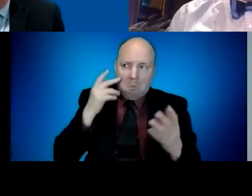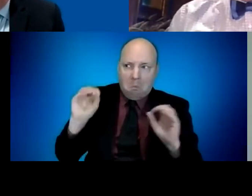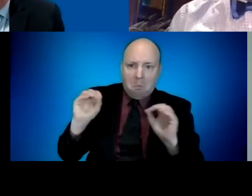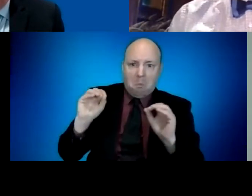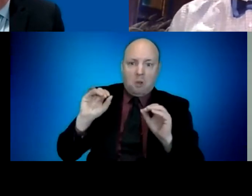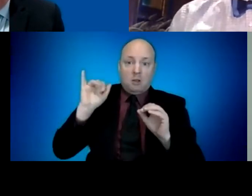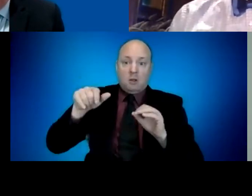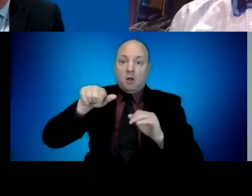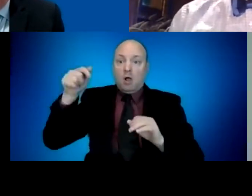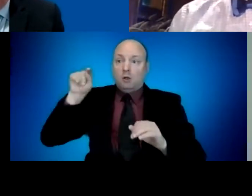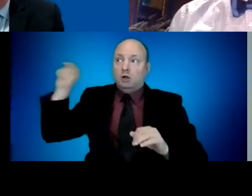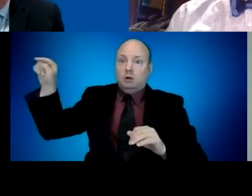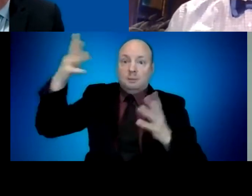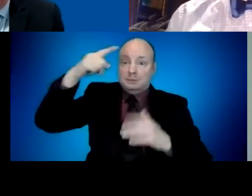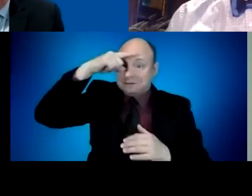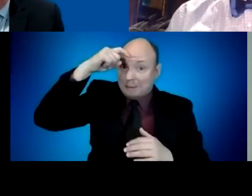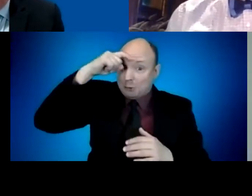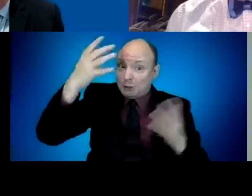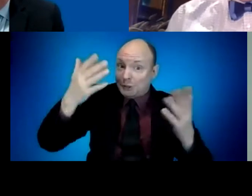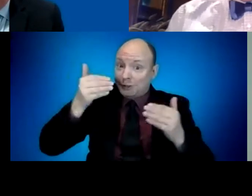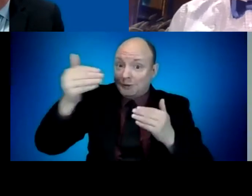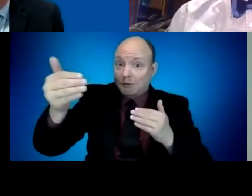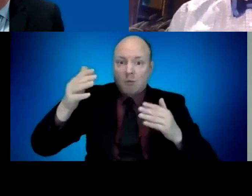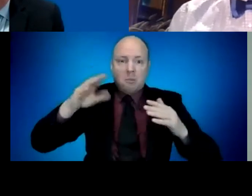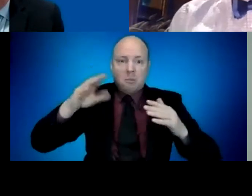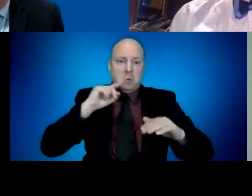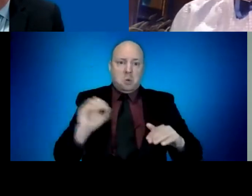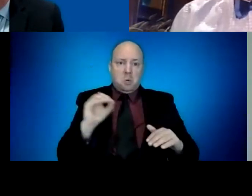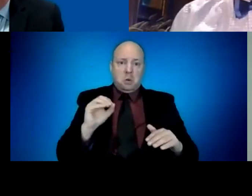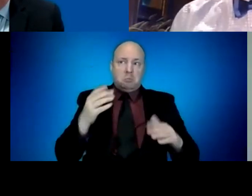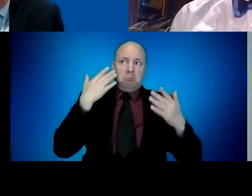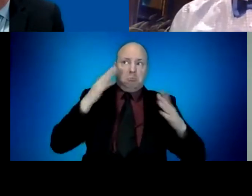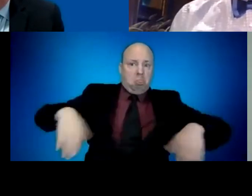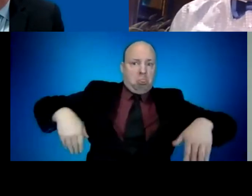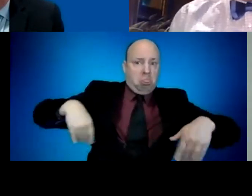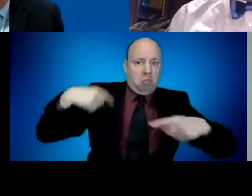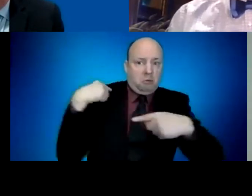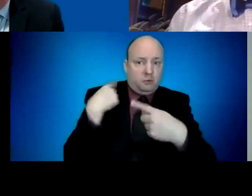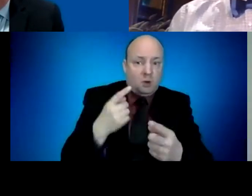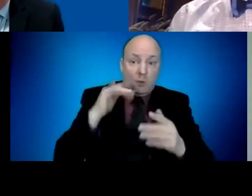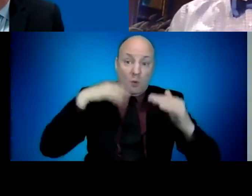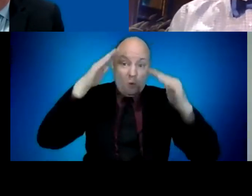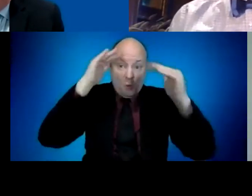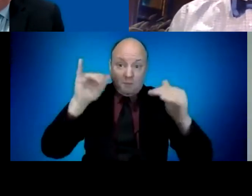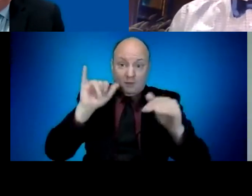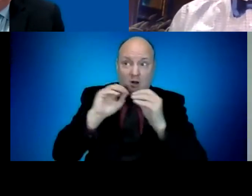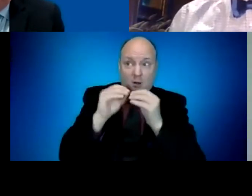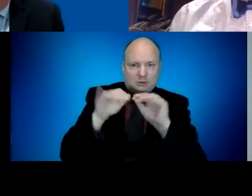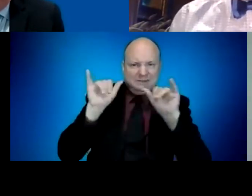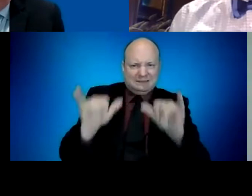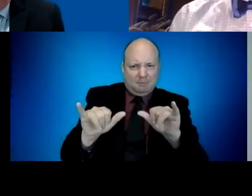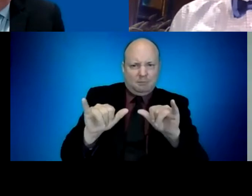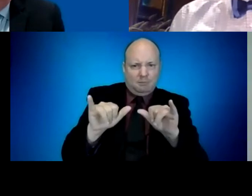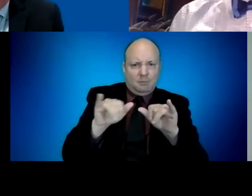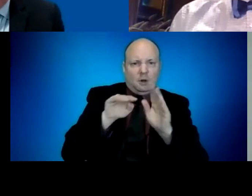to see those cases hopefully start to decline as those vaccines come out, I think those events will be allowed to take place. Again, outdoor